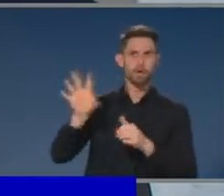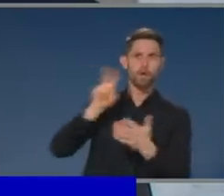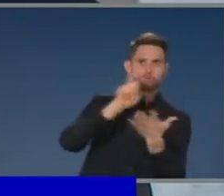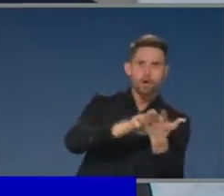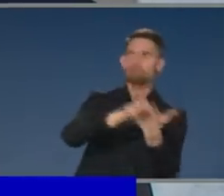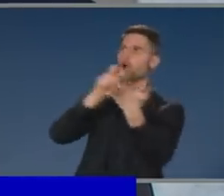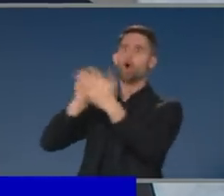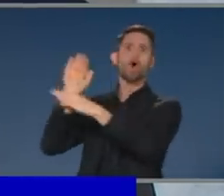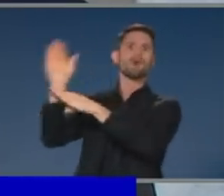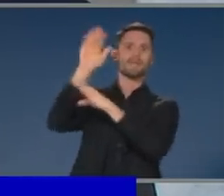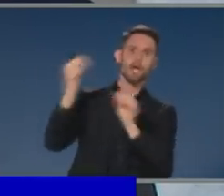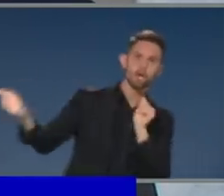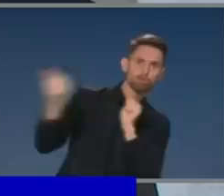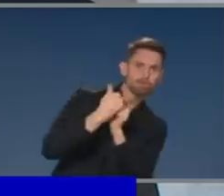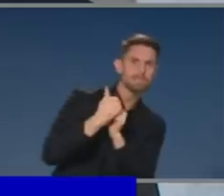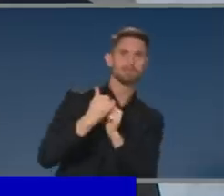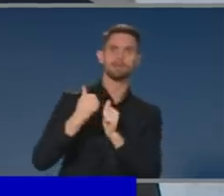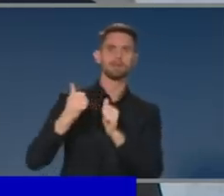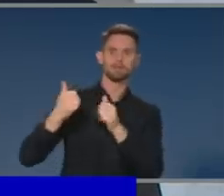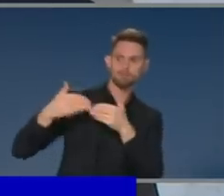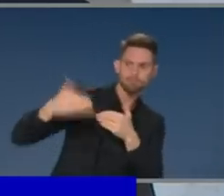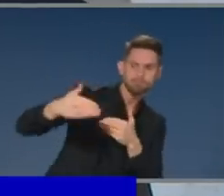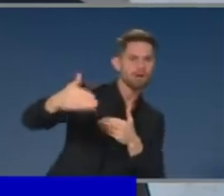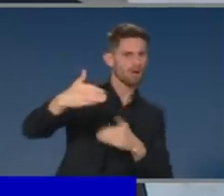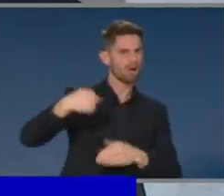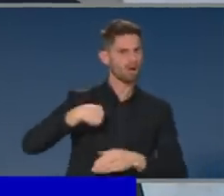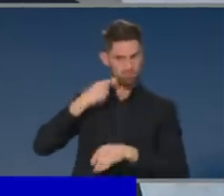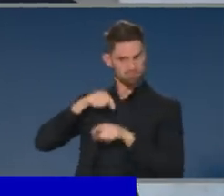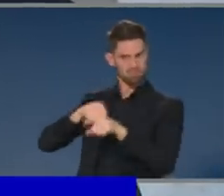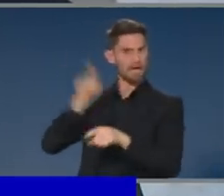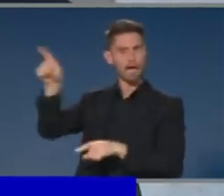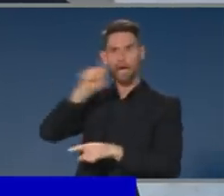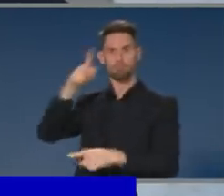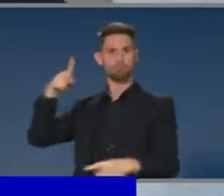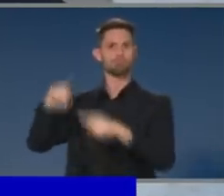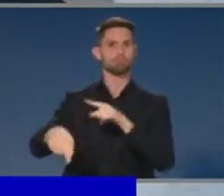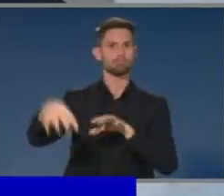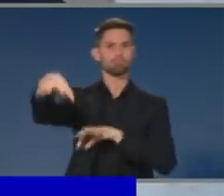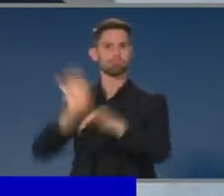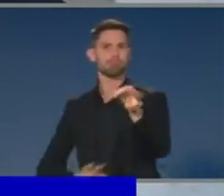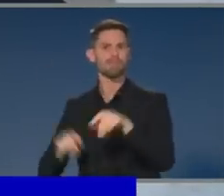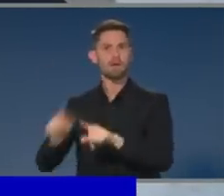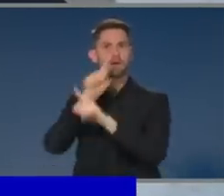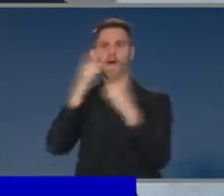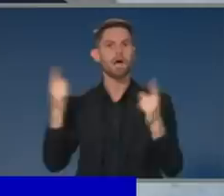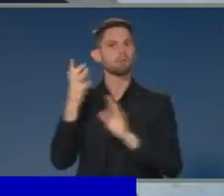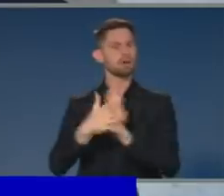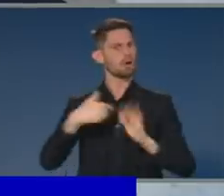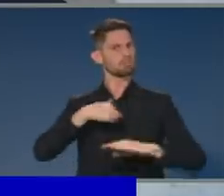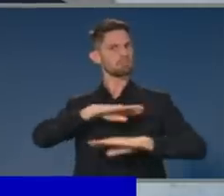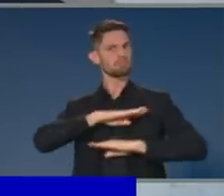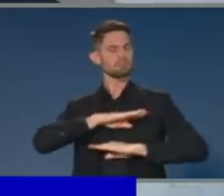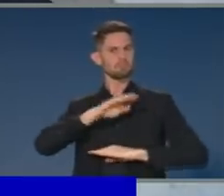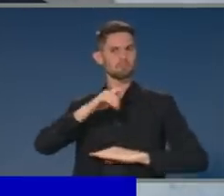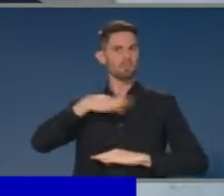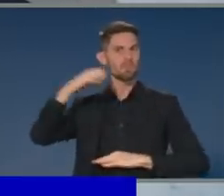we will continue to pursue those contracts as they've been set out. And so I would caution against getting too far ahead of oneself when